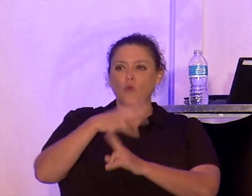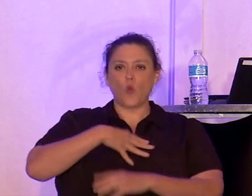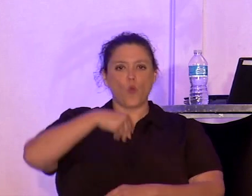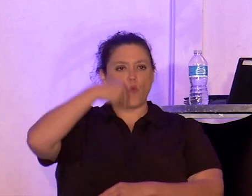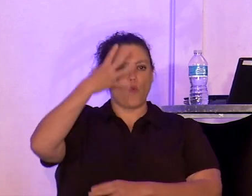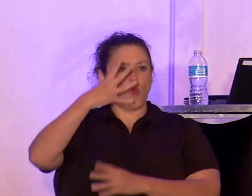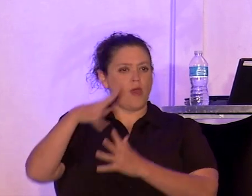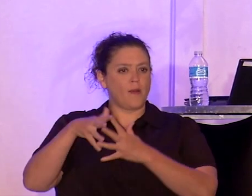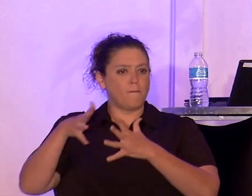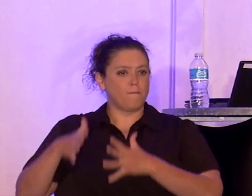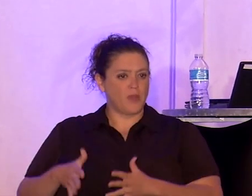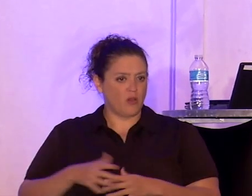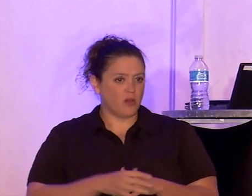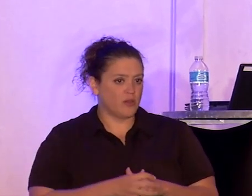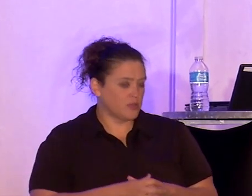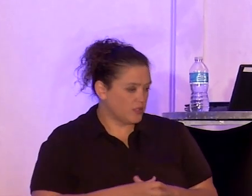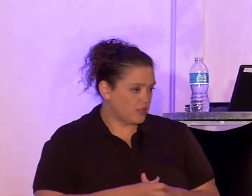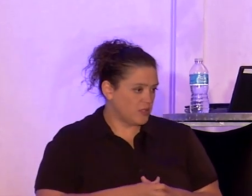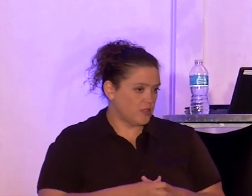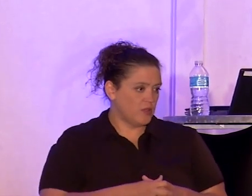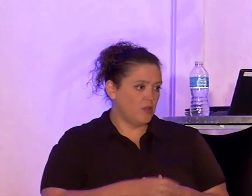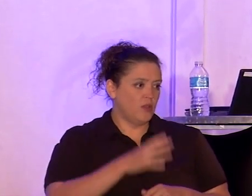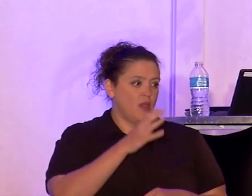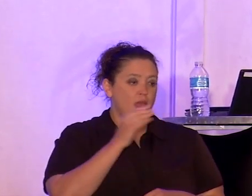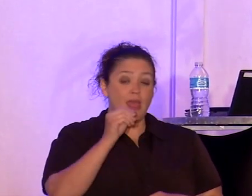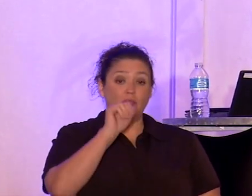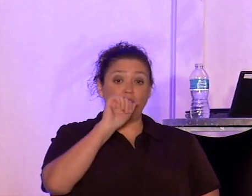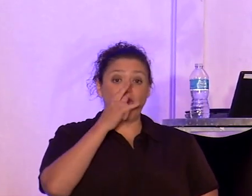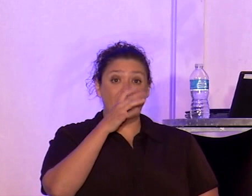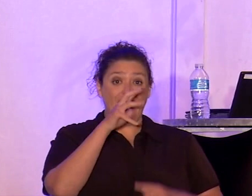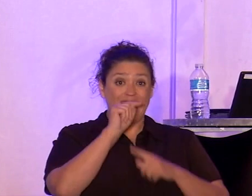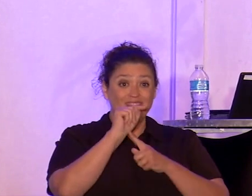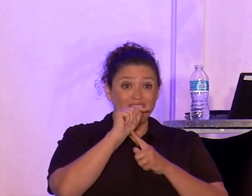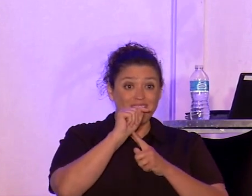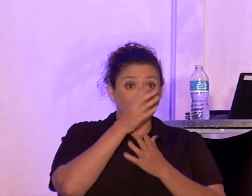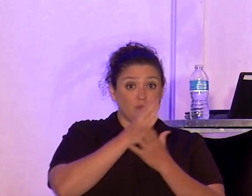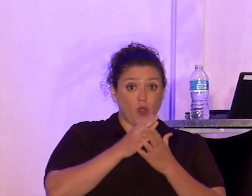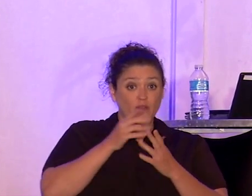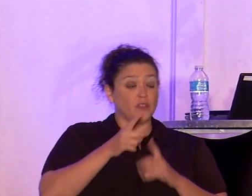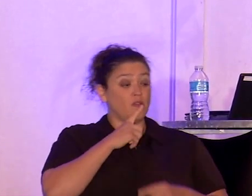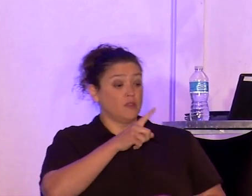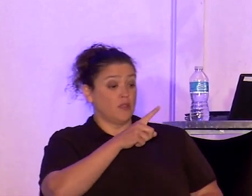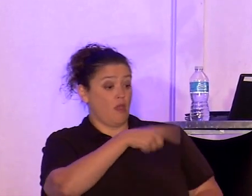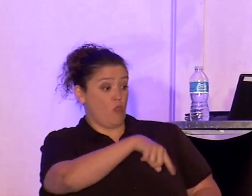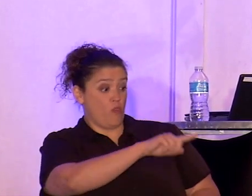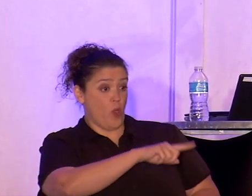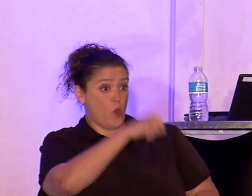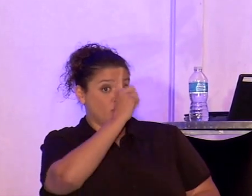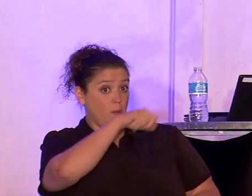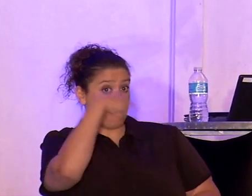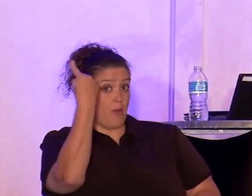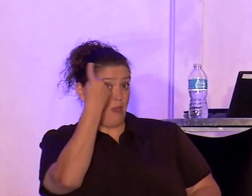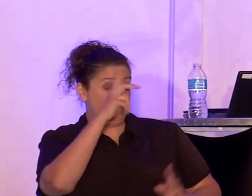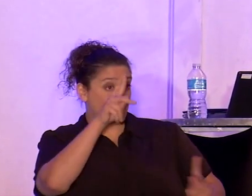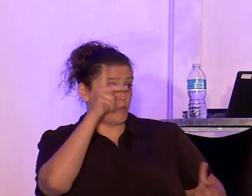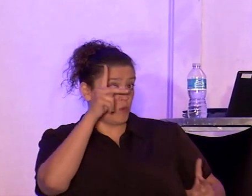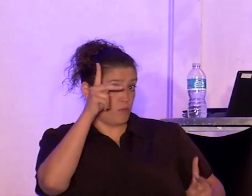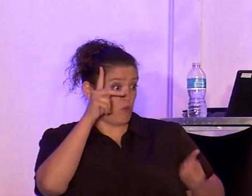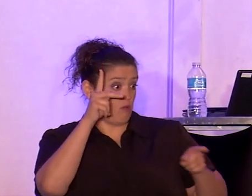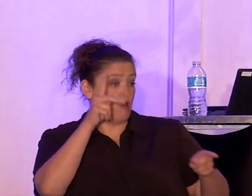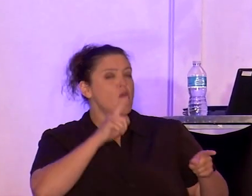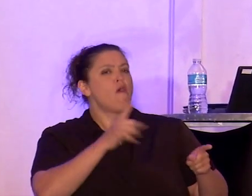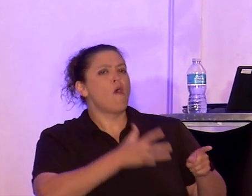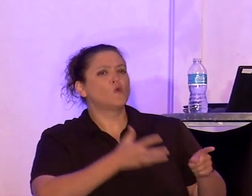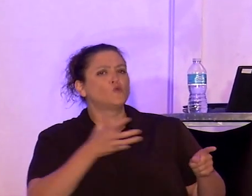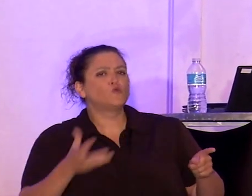And the atheist variation, if this goes, that those black people are